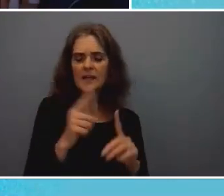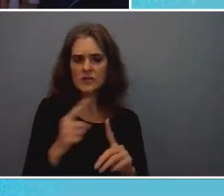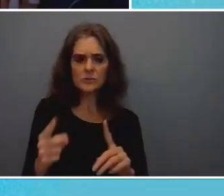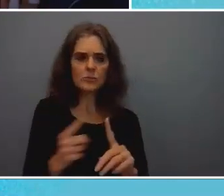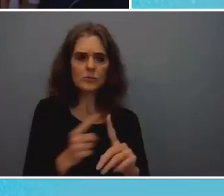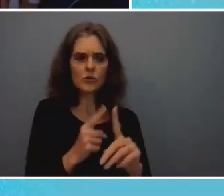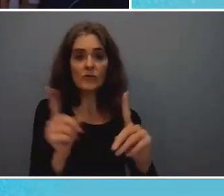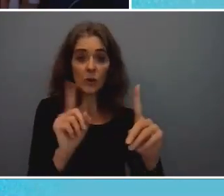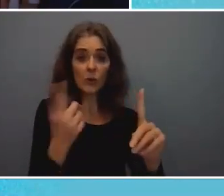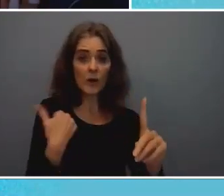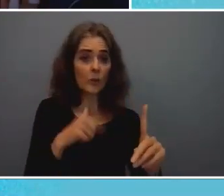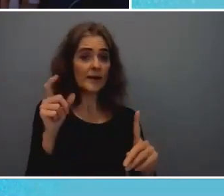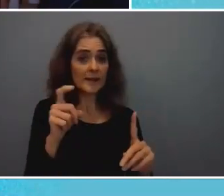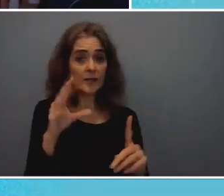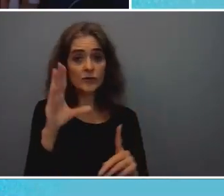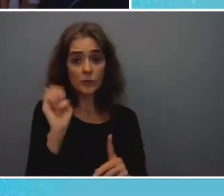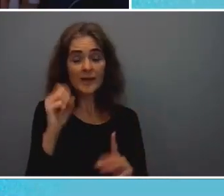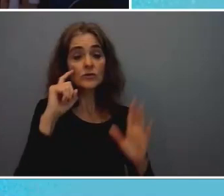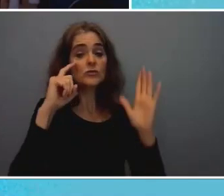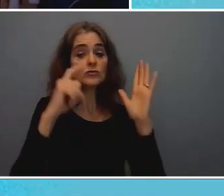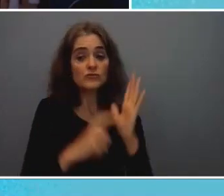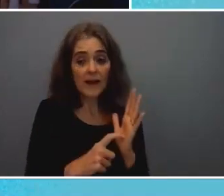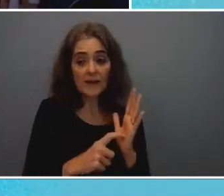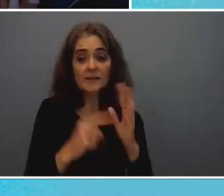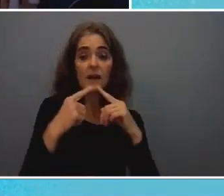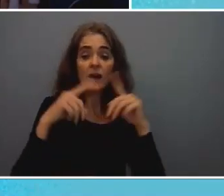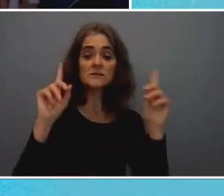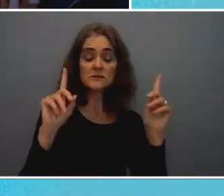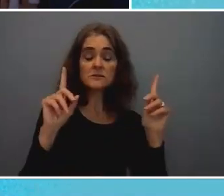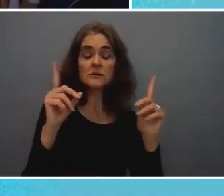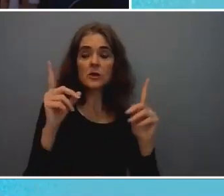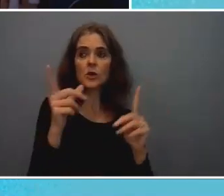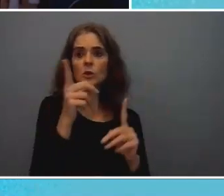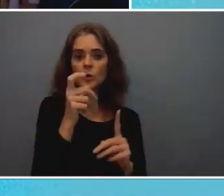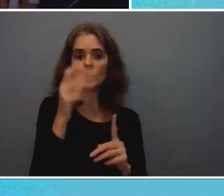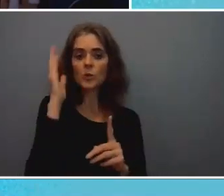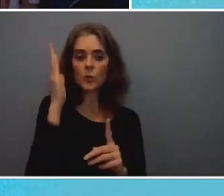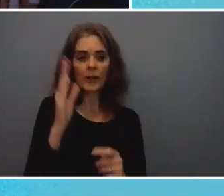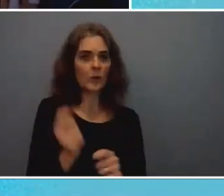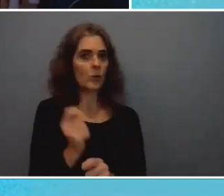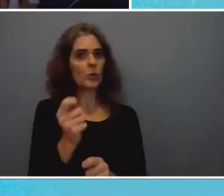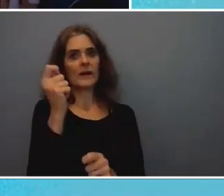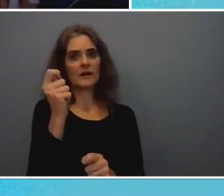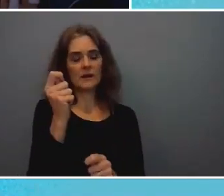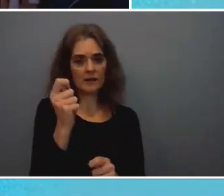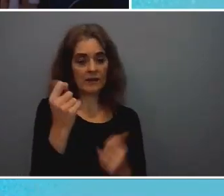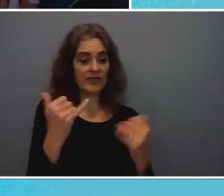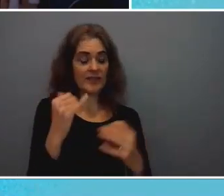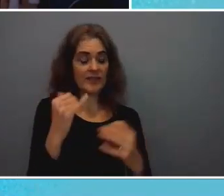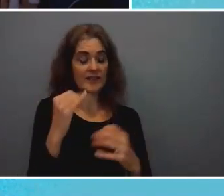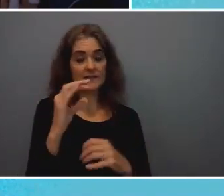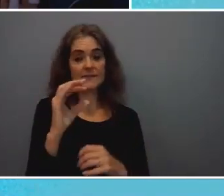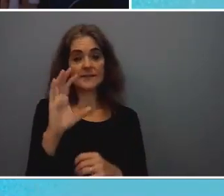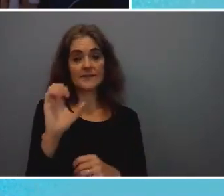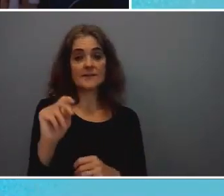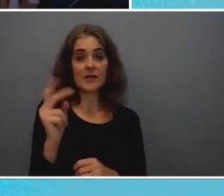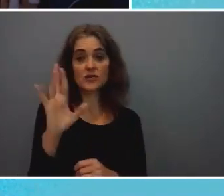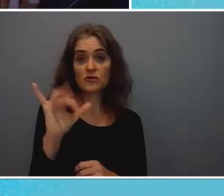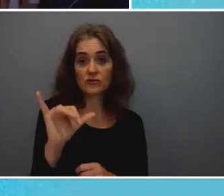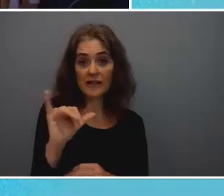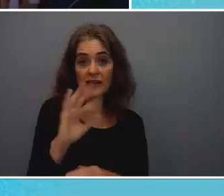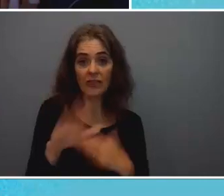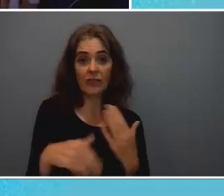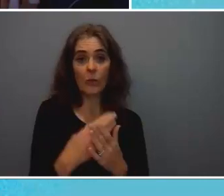is to actually recognize that simply you know who's gonna win this century a whole a whole term